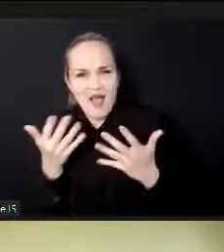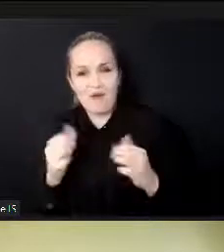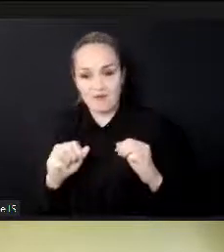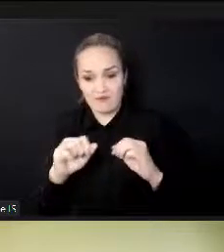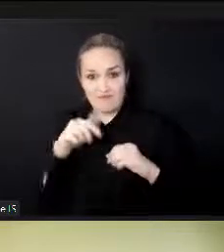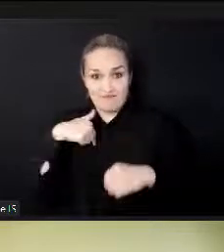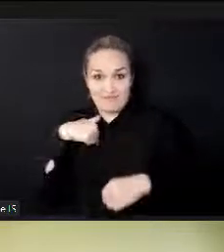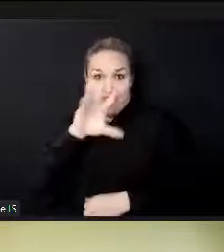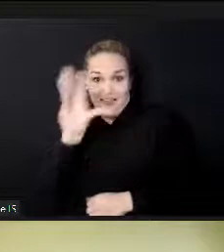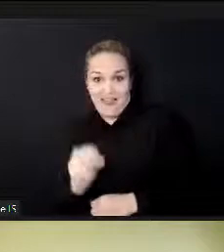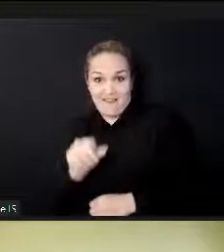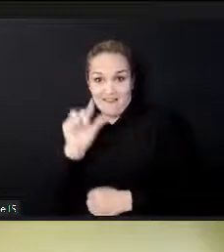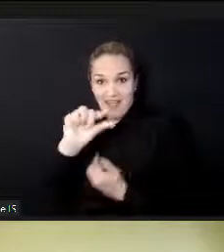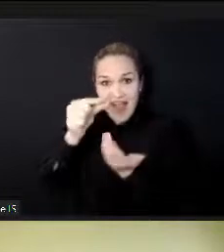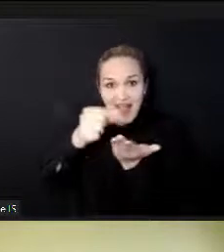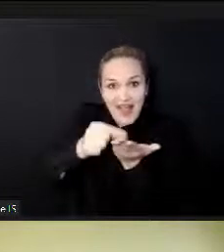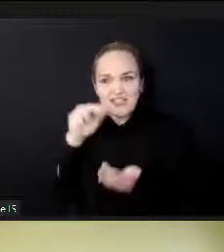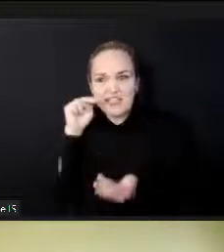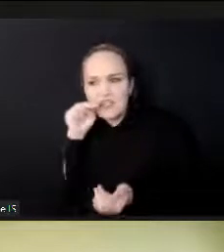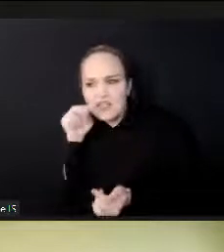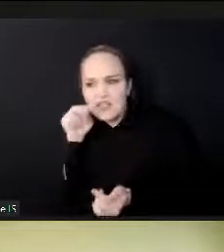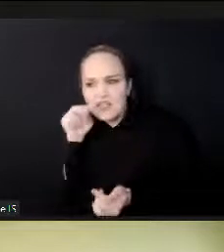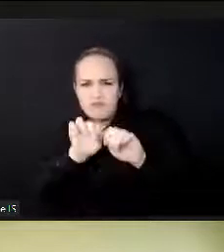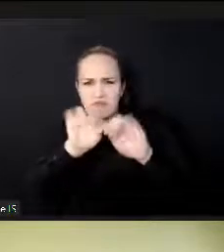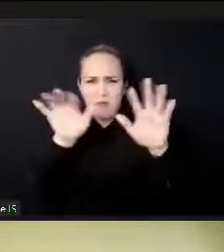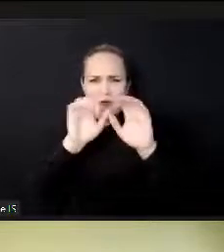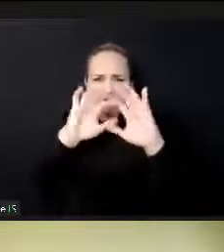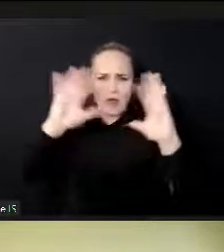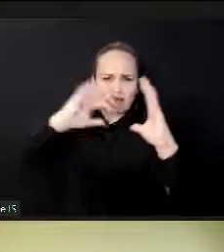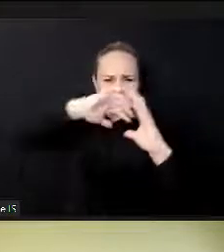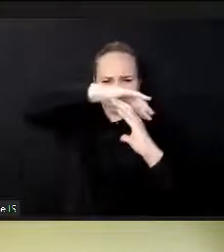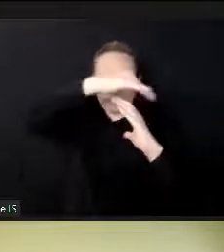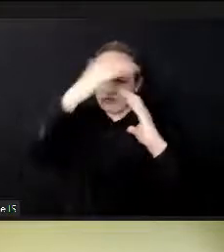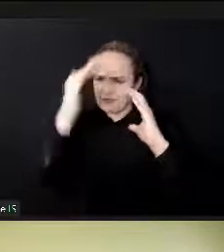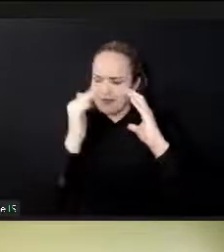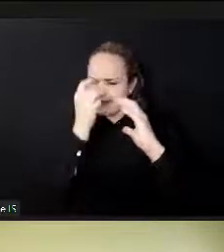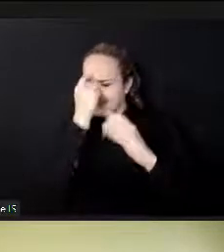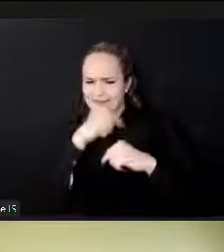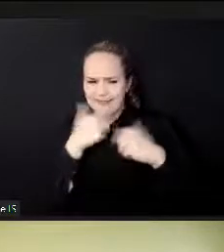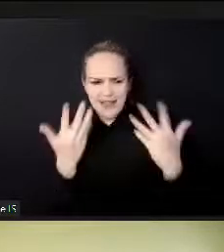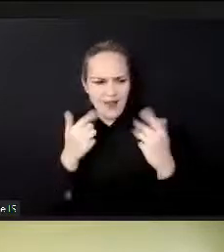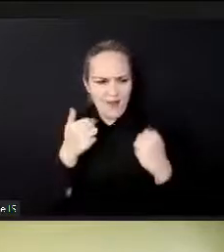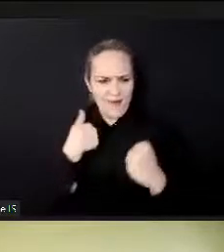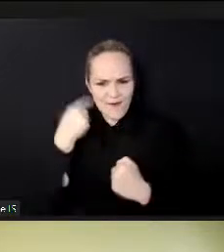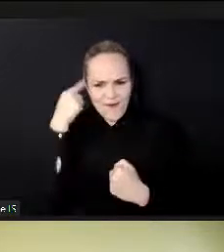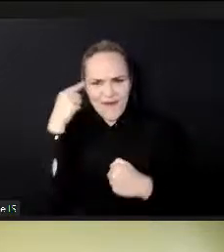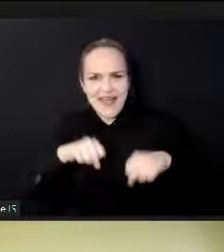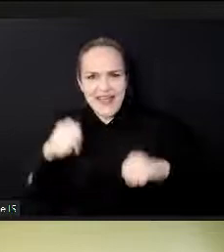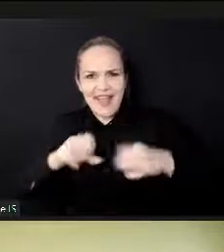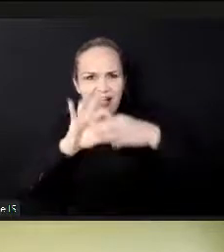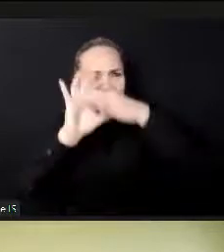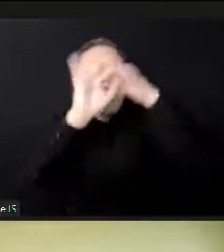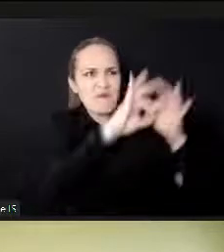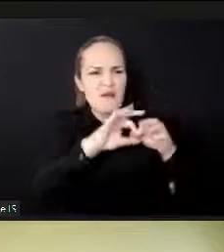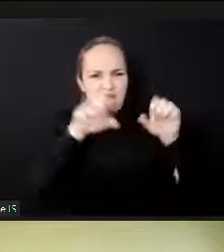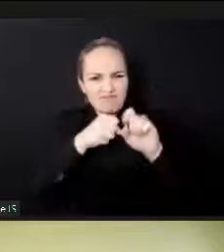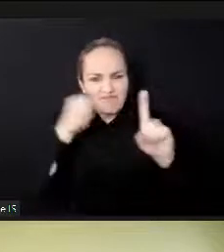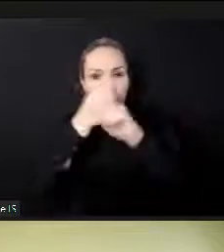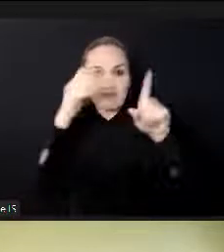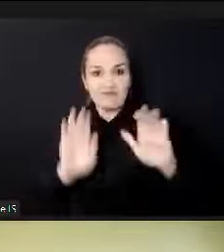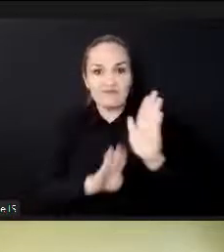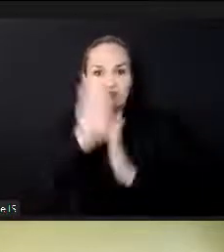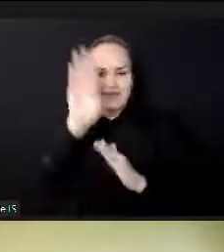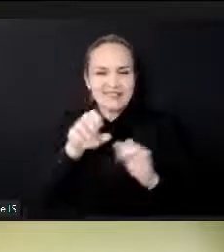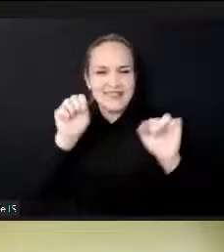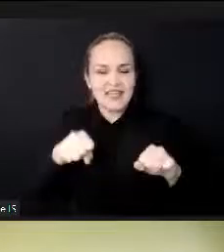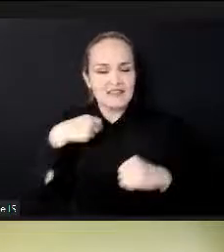is, is tremendous. And this is where we have jumped on the opportunity to look at, OK, how do we